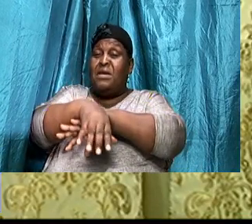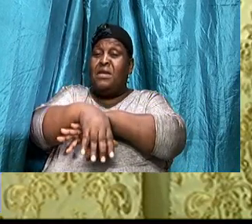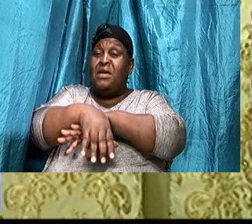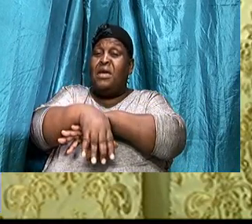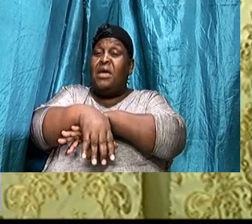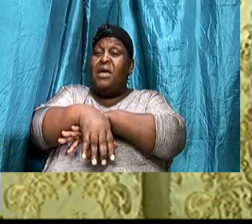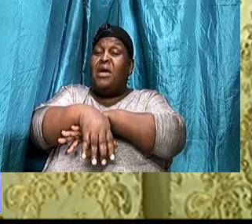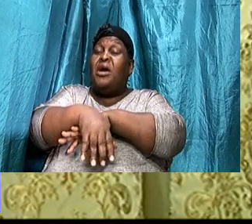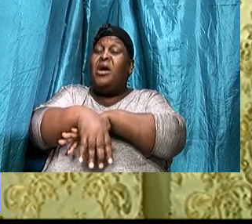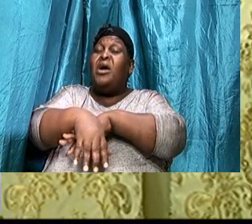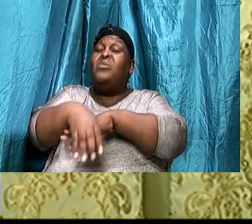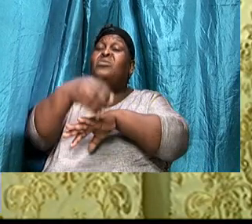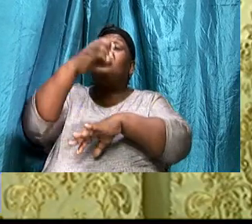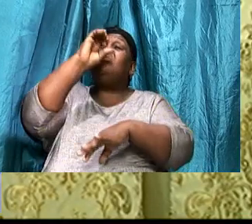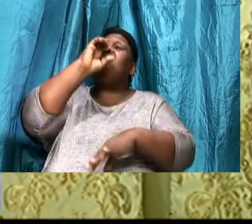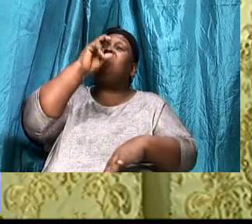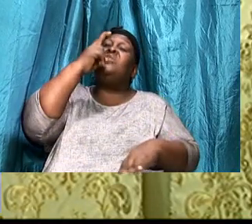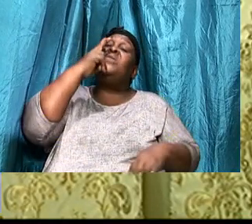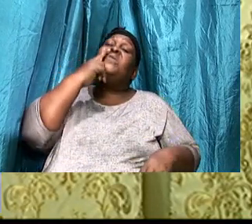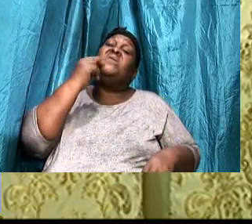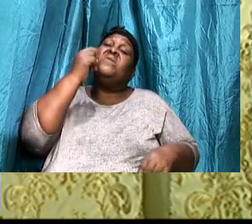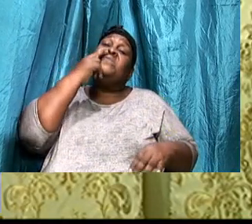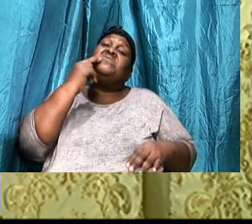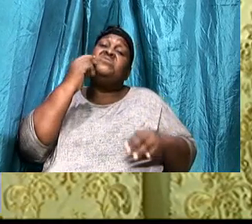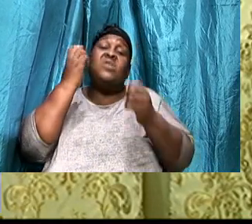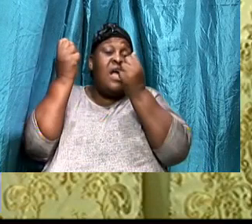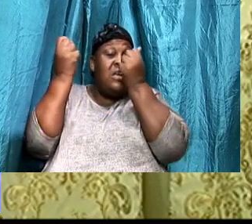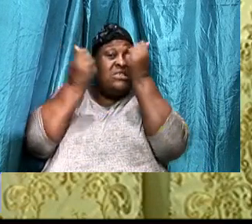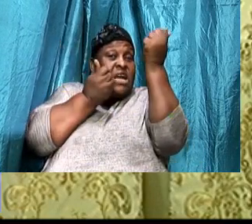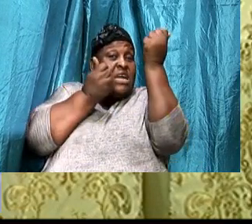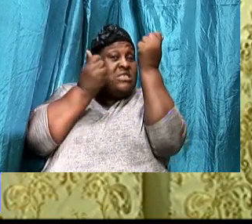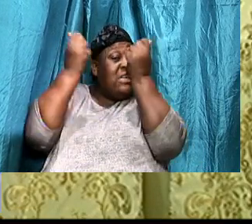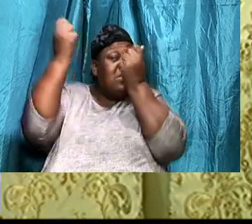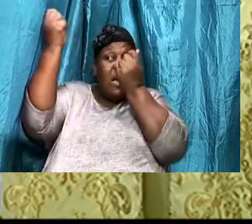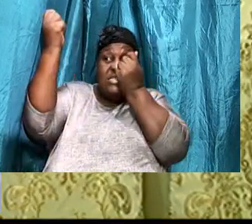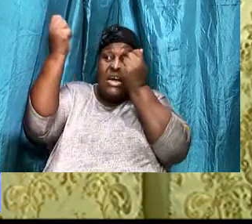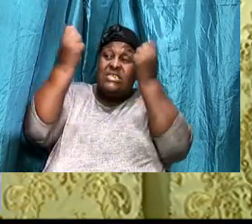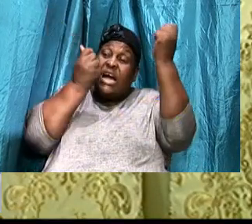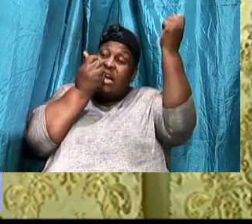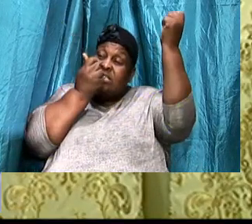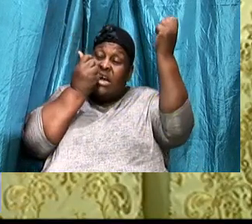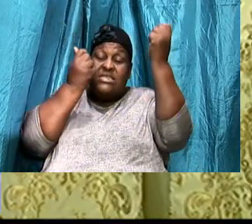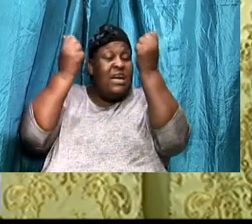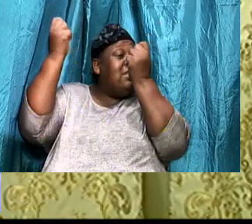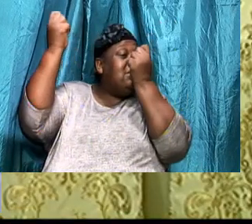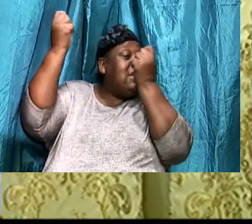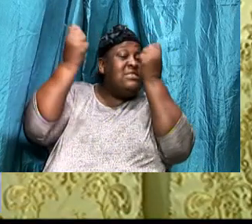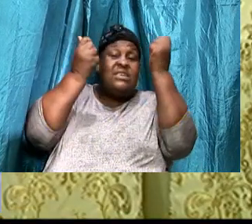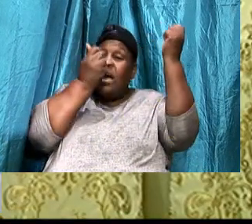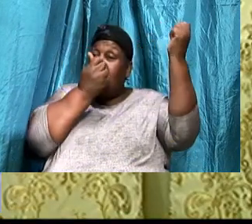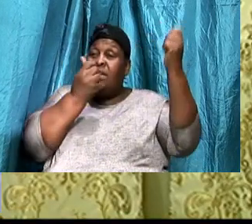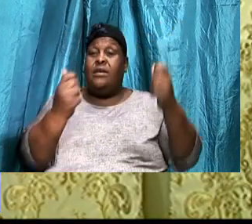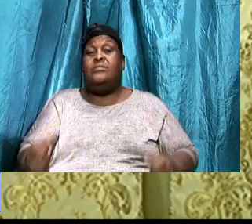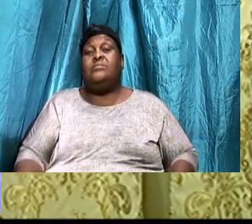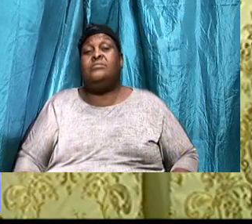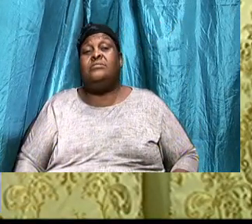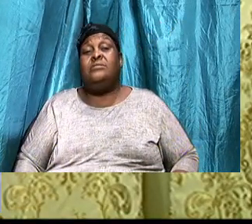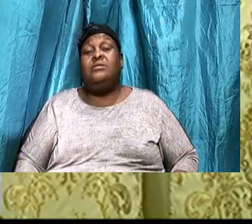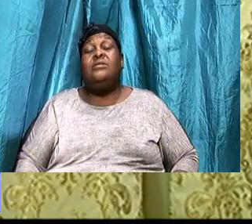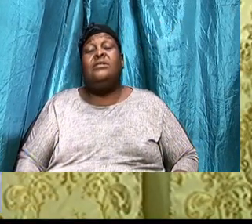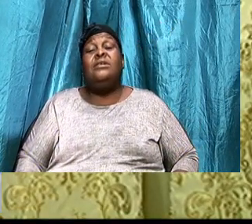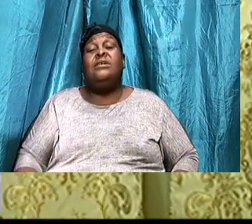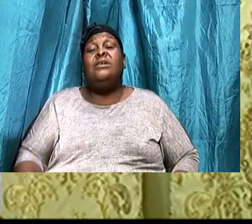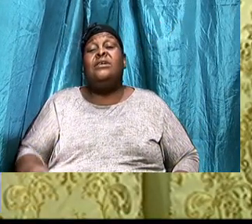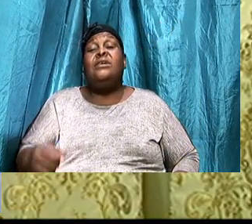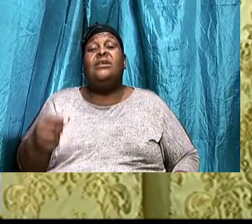And I even know, I'm trying, To cut down, I'm eating so much, Of the sugar cane, Holy ghost help me, If you are not,